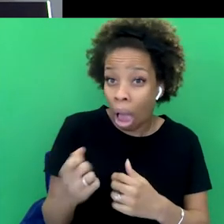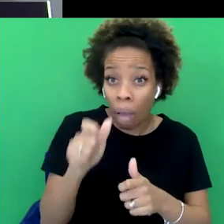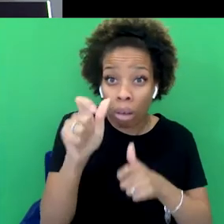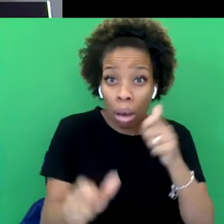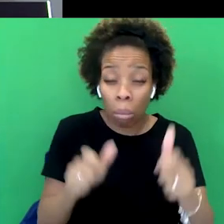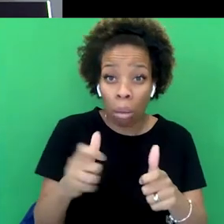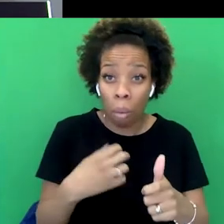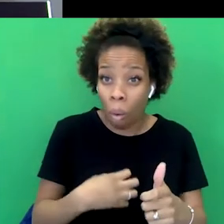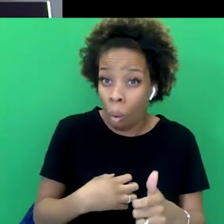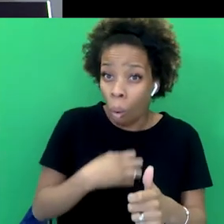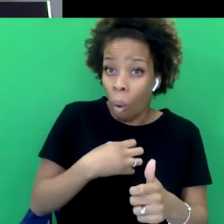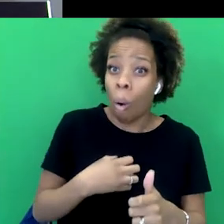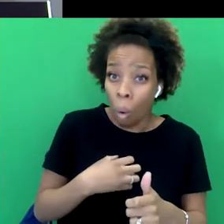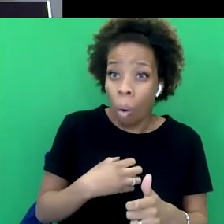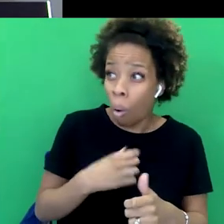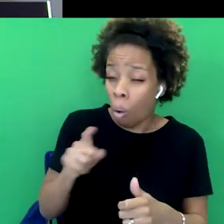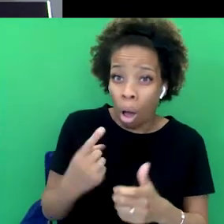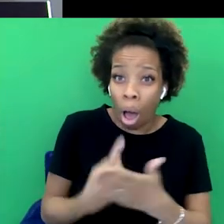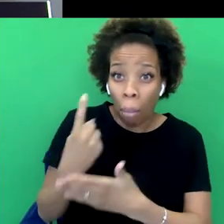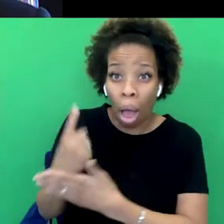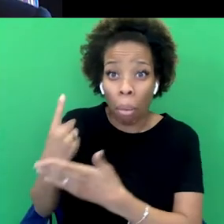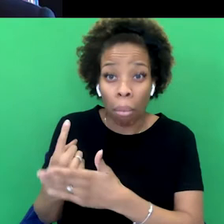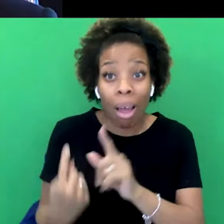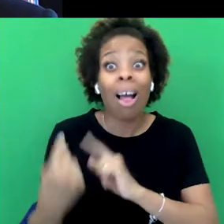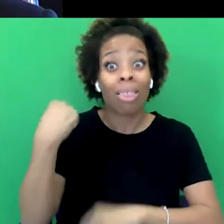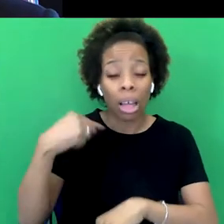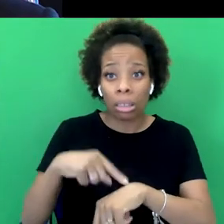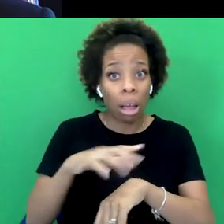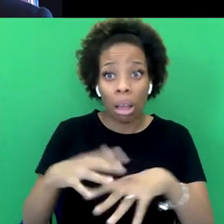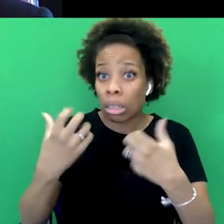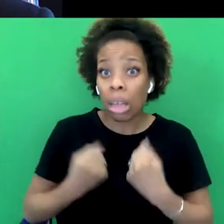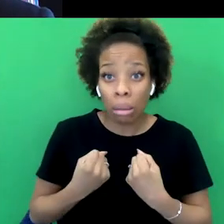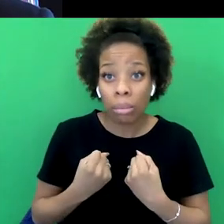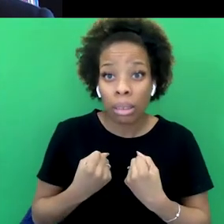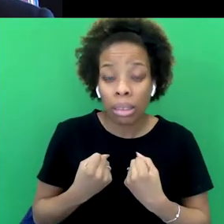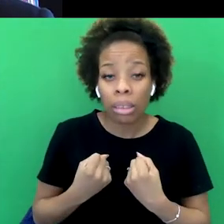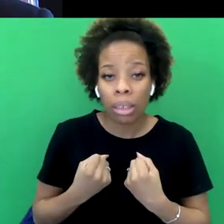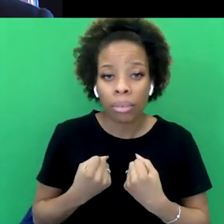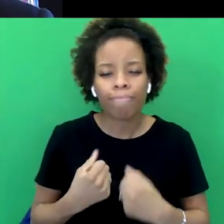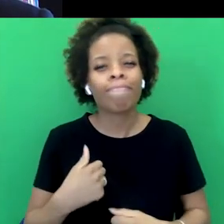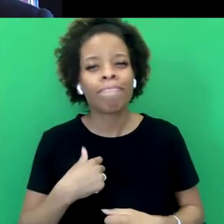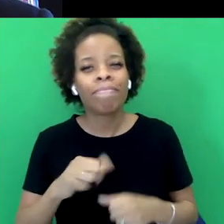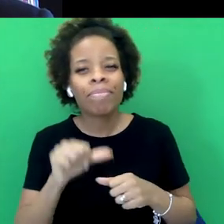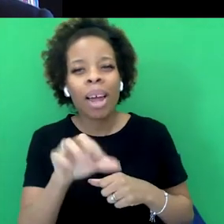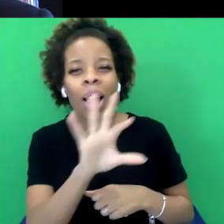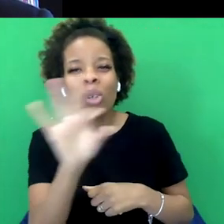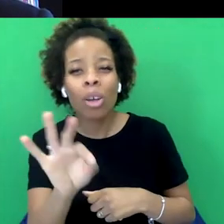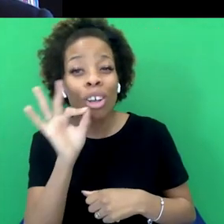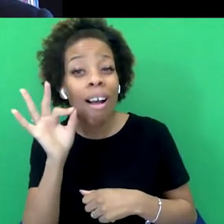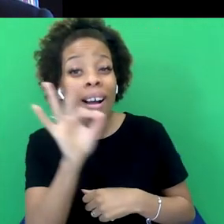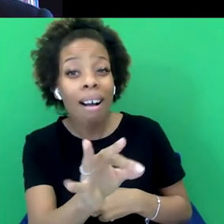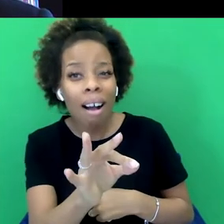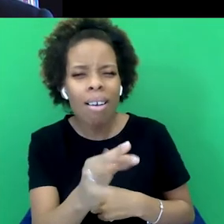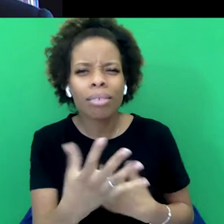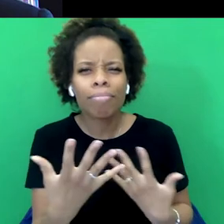time. And I think that's important to remember. Yeah, that was kind of going to be my next question, which is one of the really important